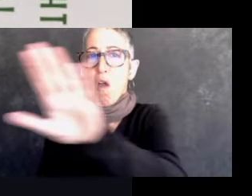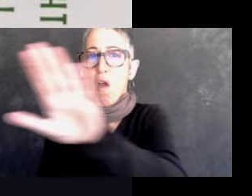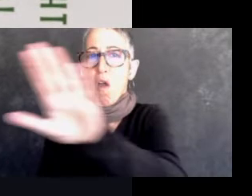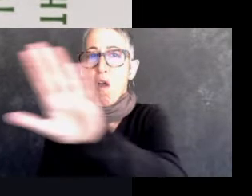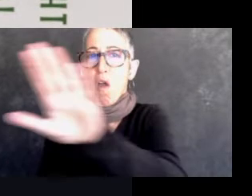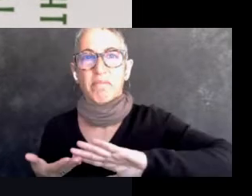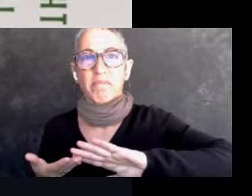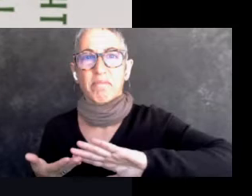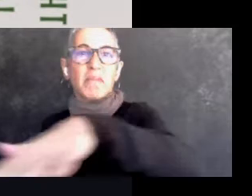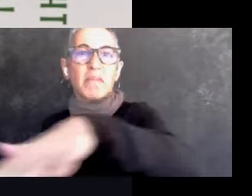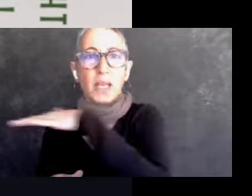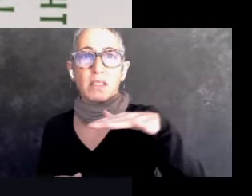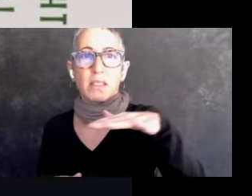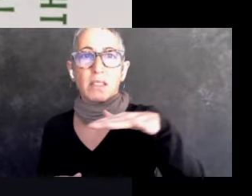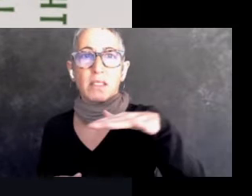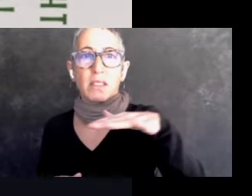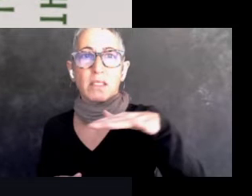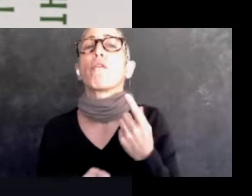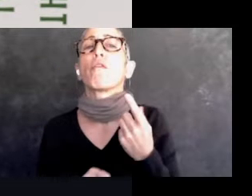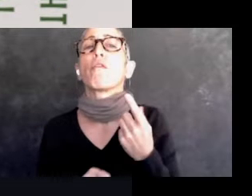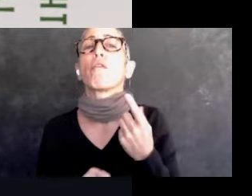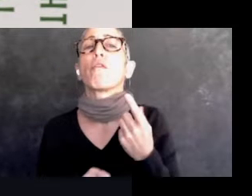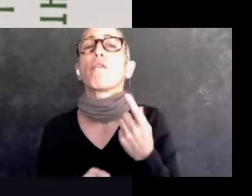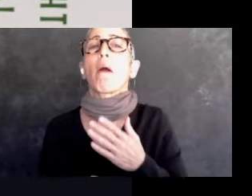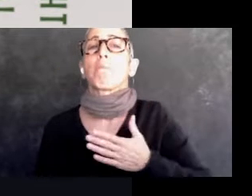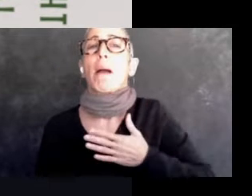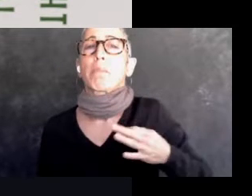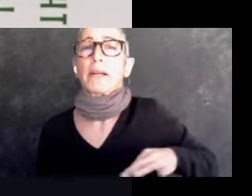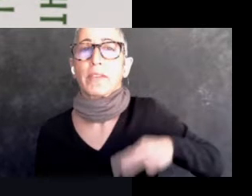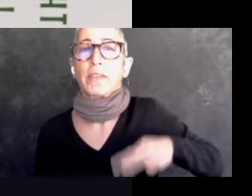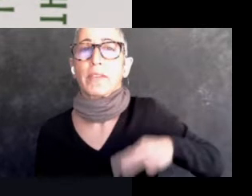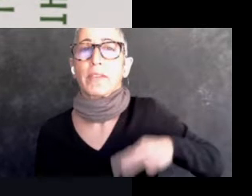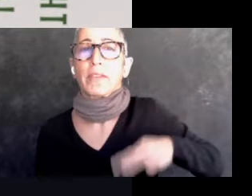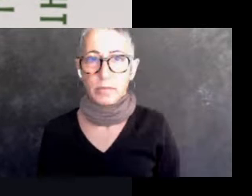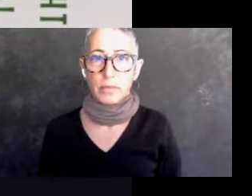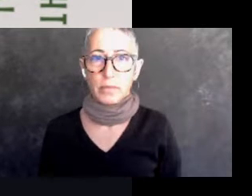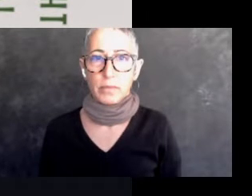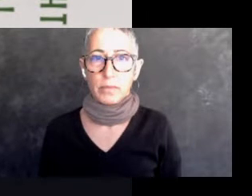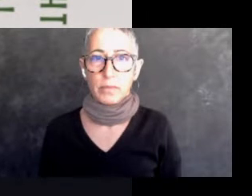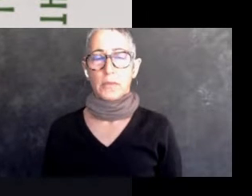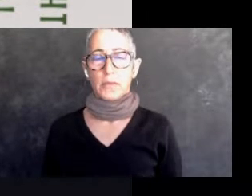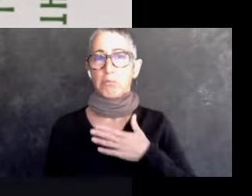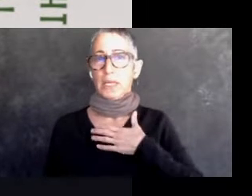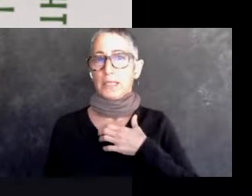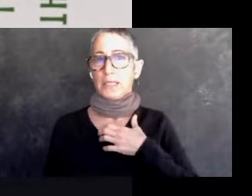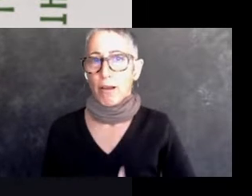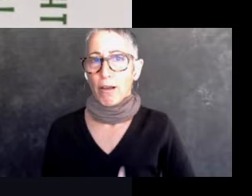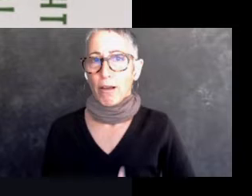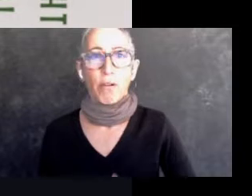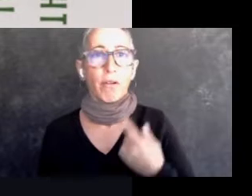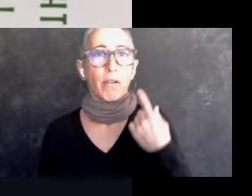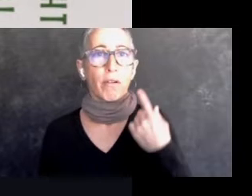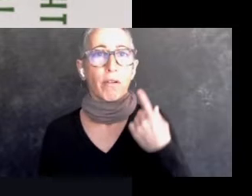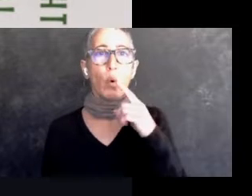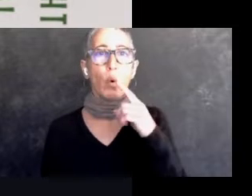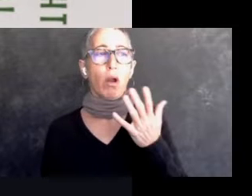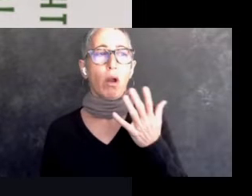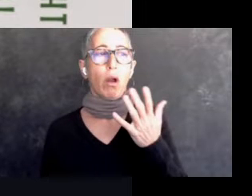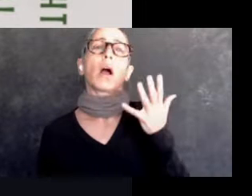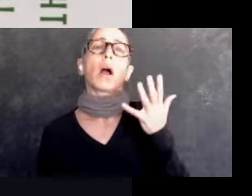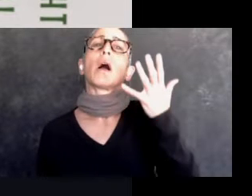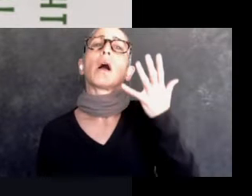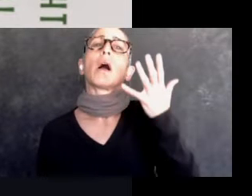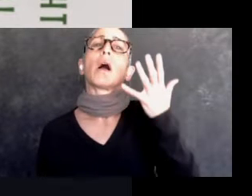to, to fit my needs and, and, and, and, and, my desire for aesthetic value. Um,